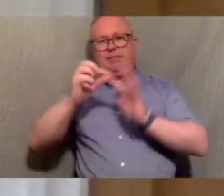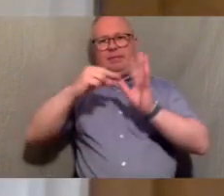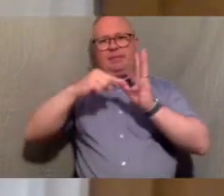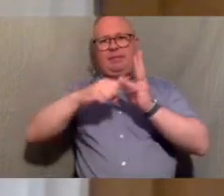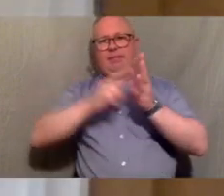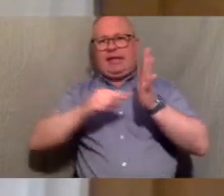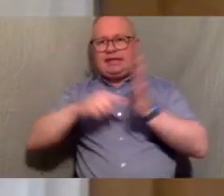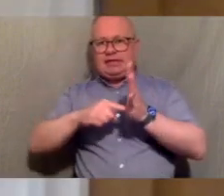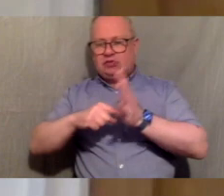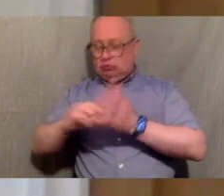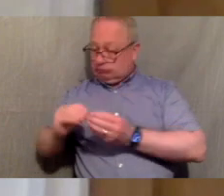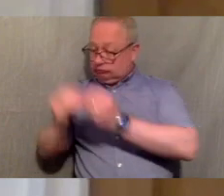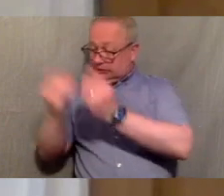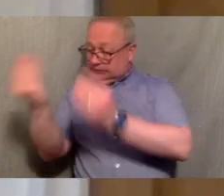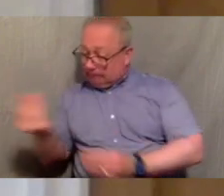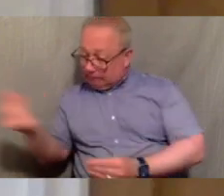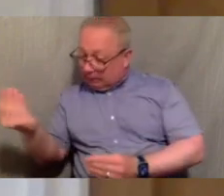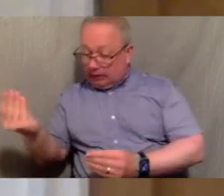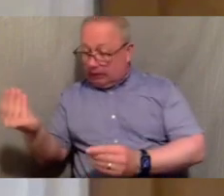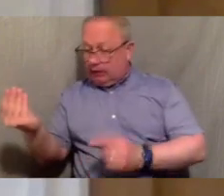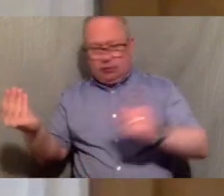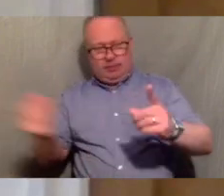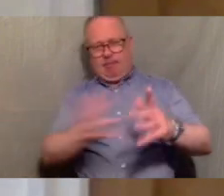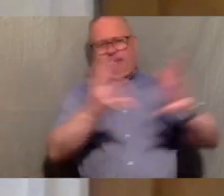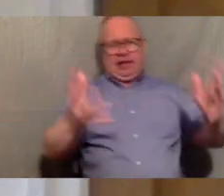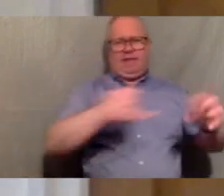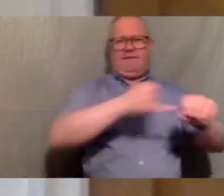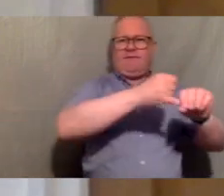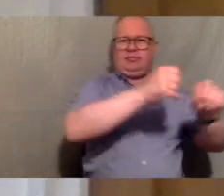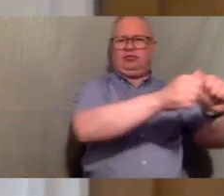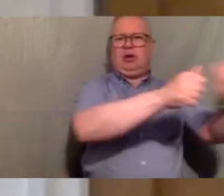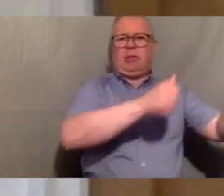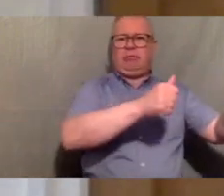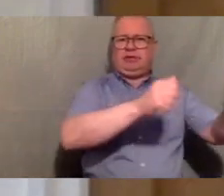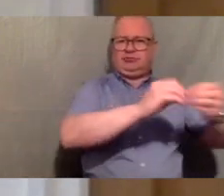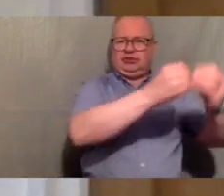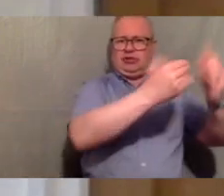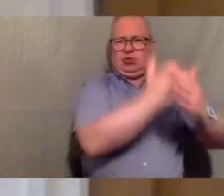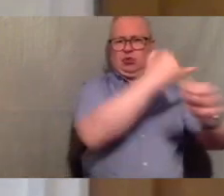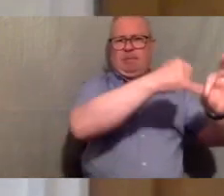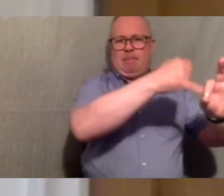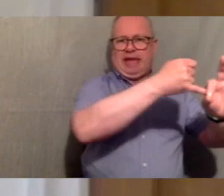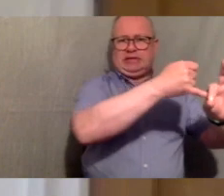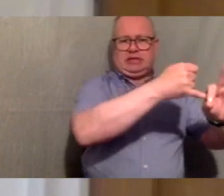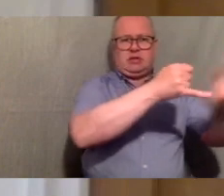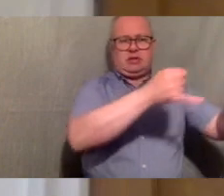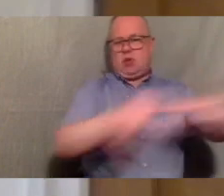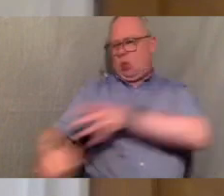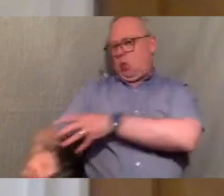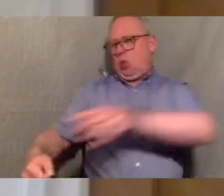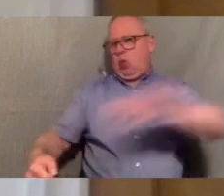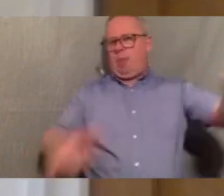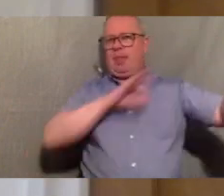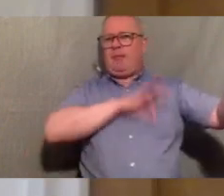on the back of the public money that goes into the development of new medicines um and they've let the global finance industry in fact they've helped the global